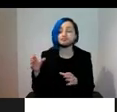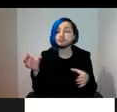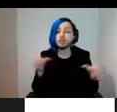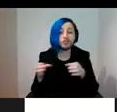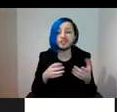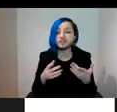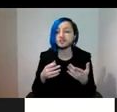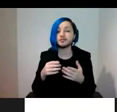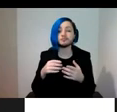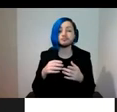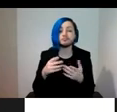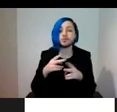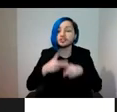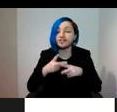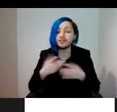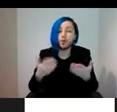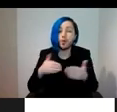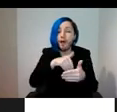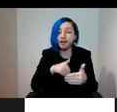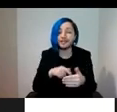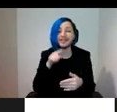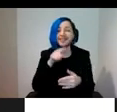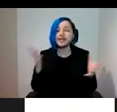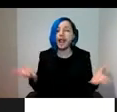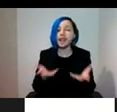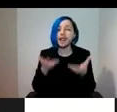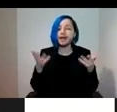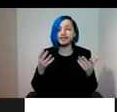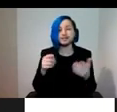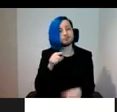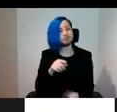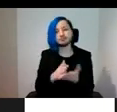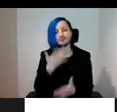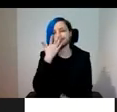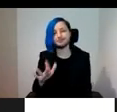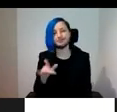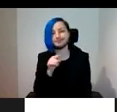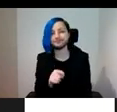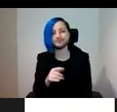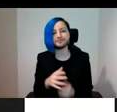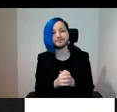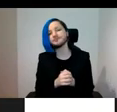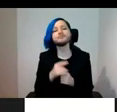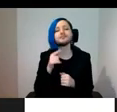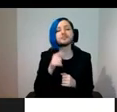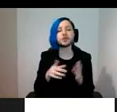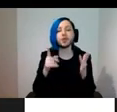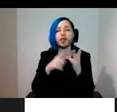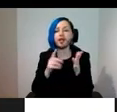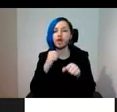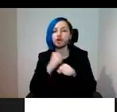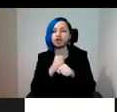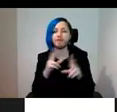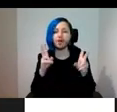this alluring lightness is deceiving. As mentioned here by media theorist Olga Gorionova, confronted